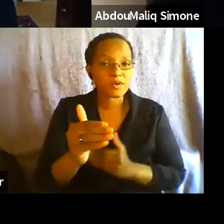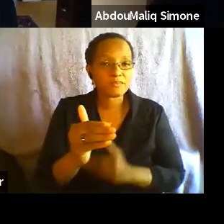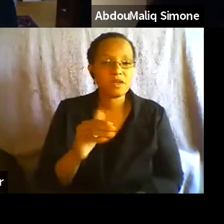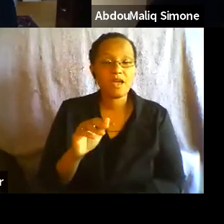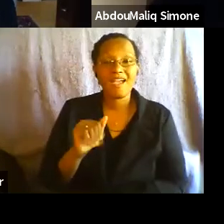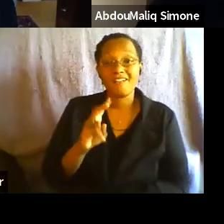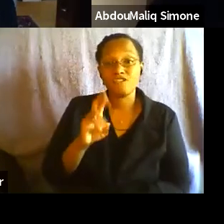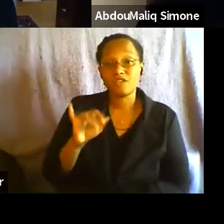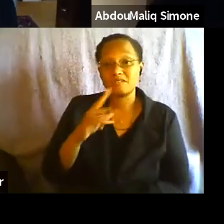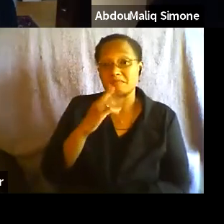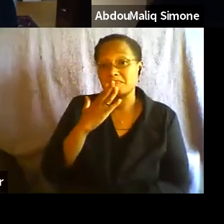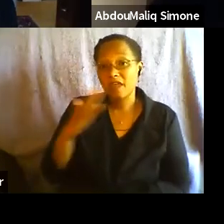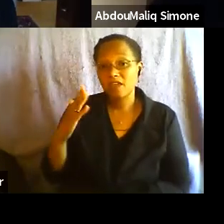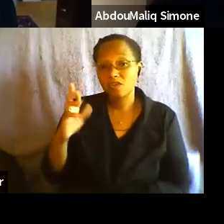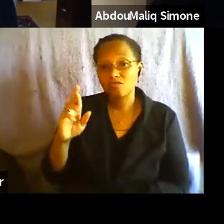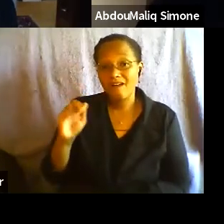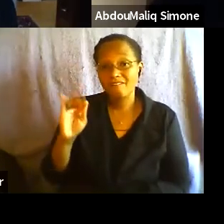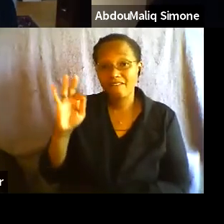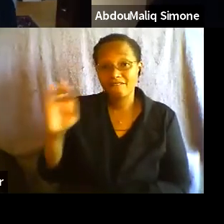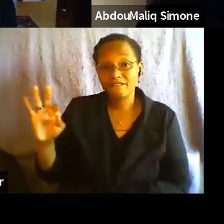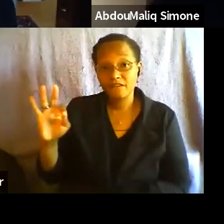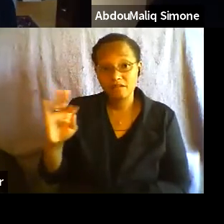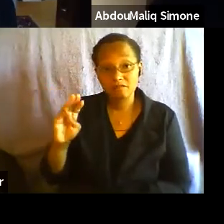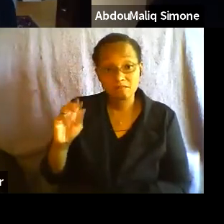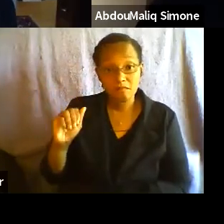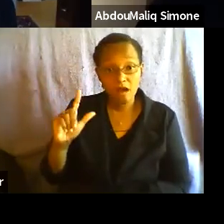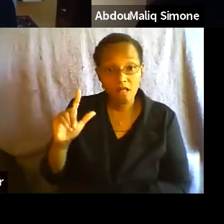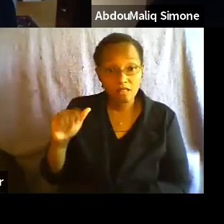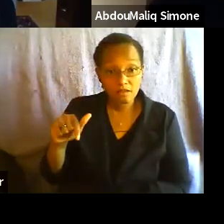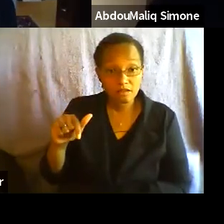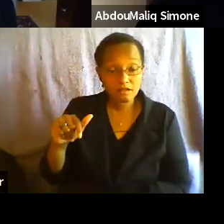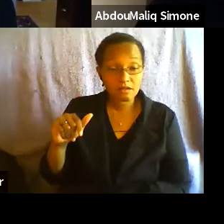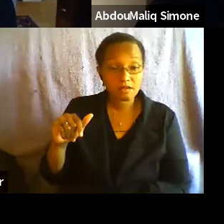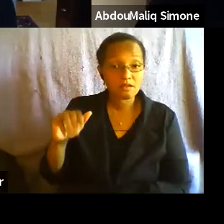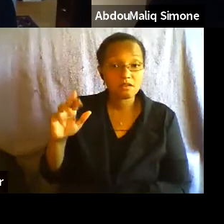Ruthie, Malik, do you wish to speak to this question?